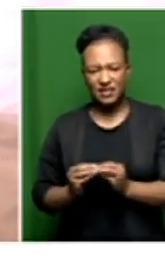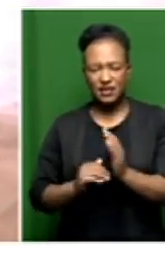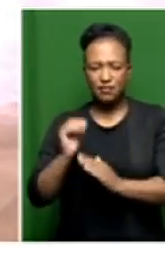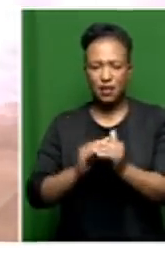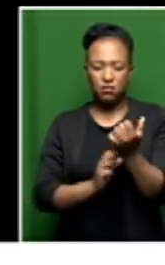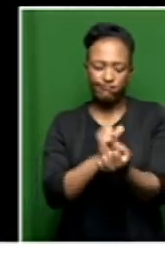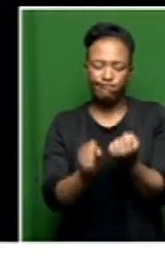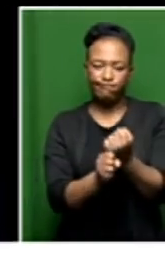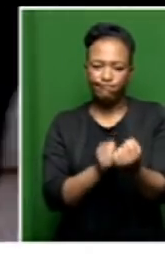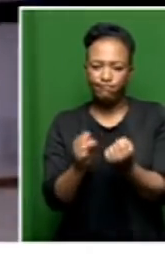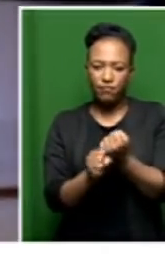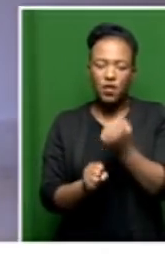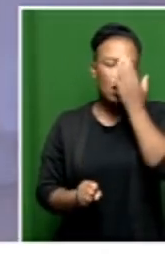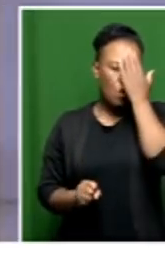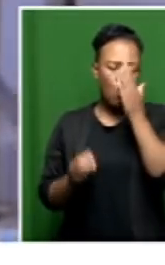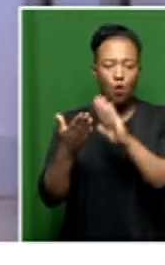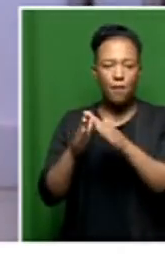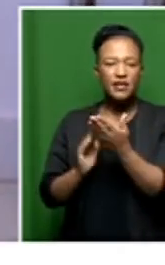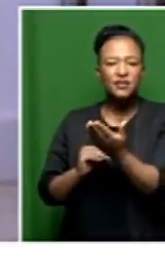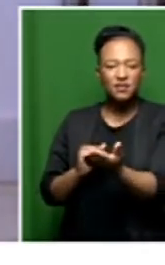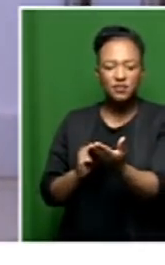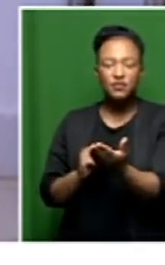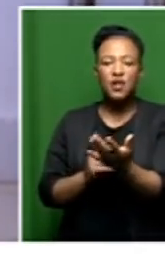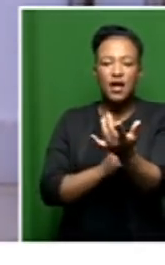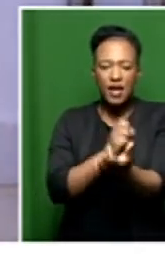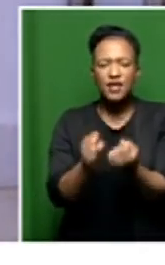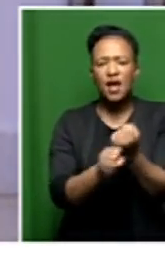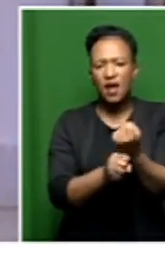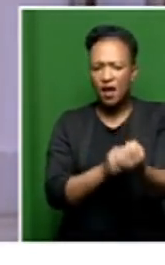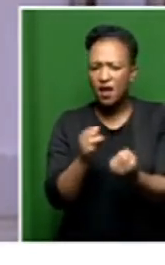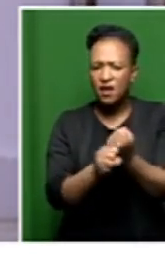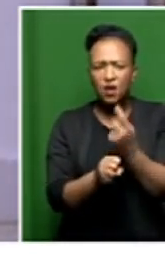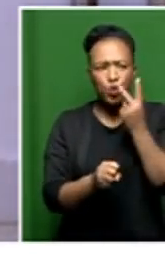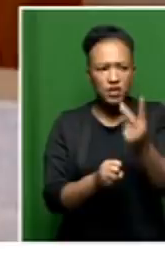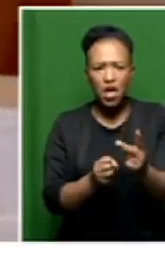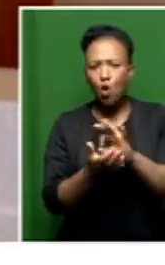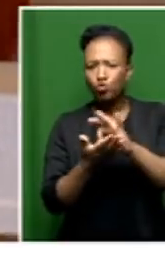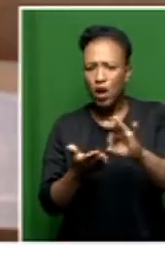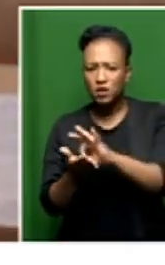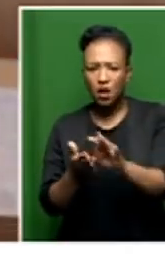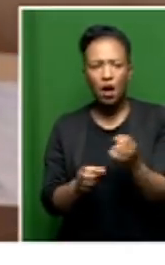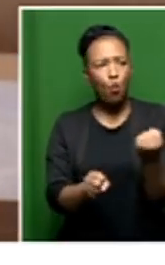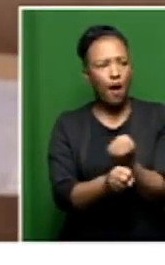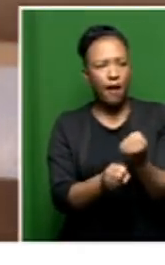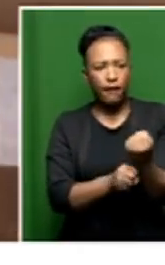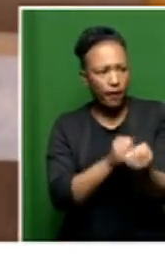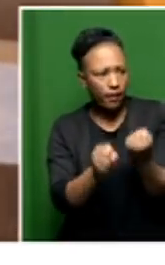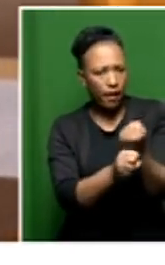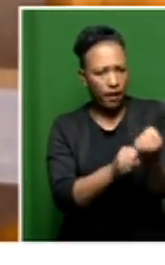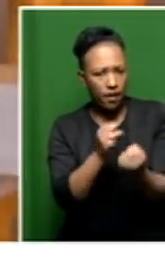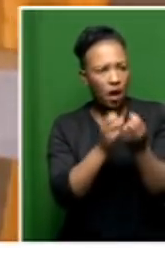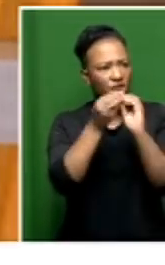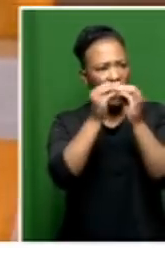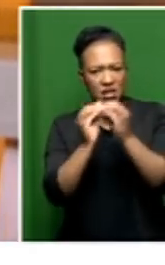Even community members will tell you. Every year we see contractors there working. Every year, I'm repeating, every year.